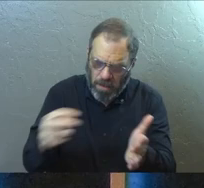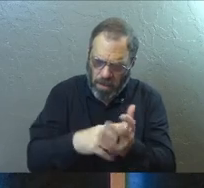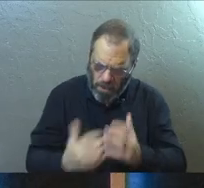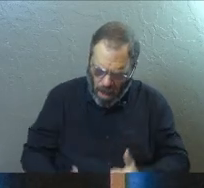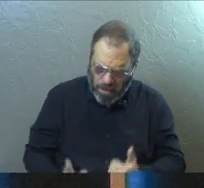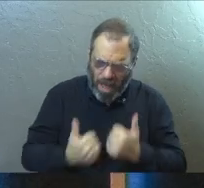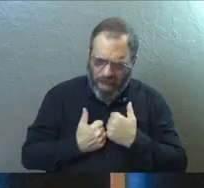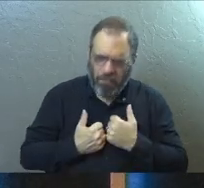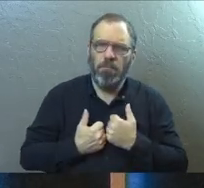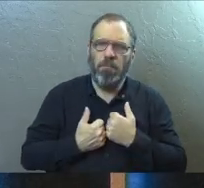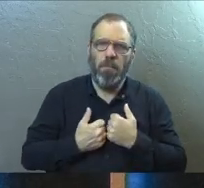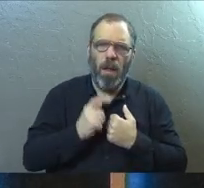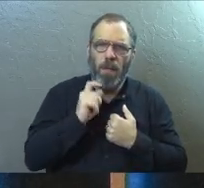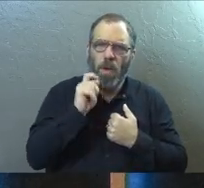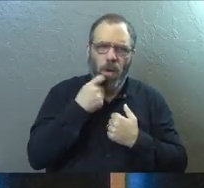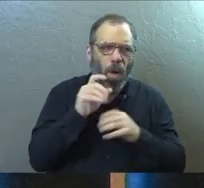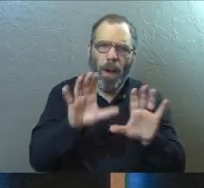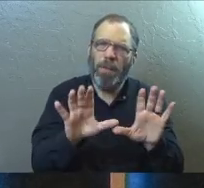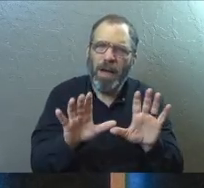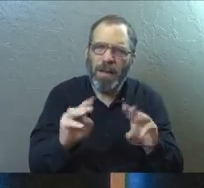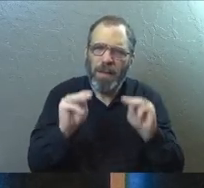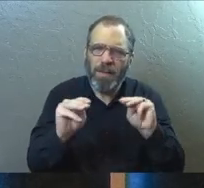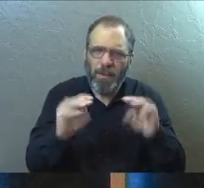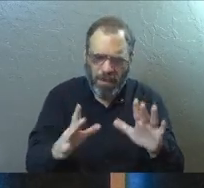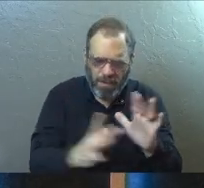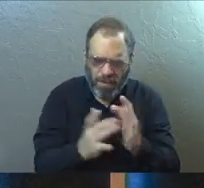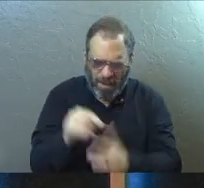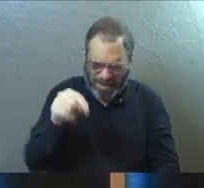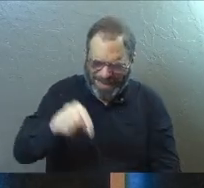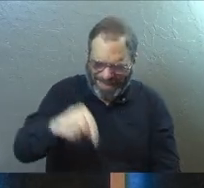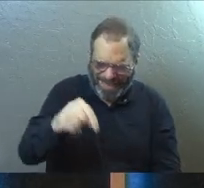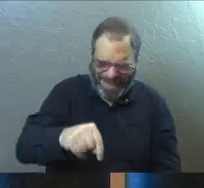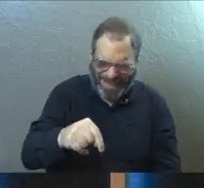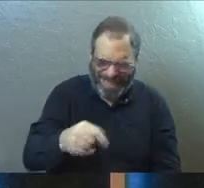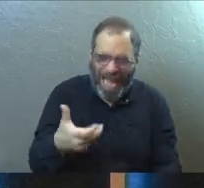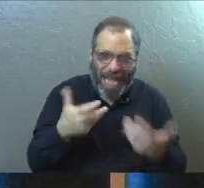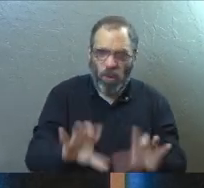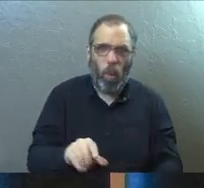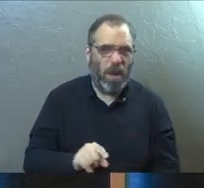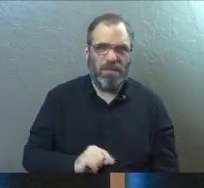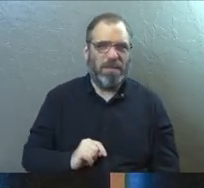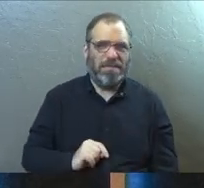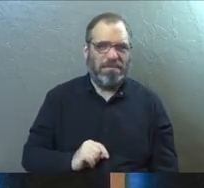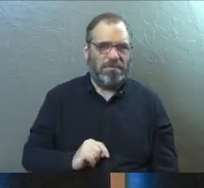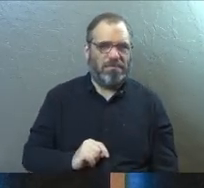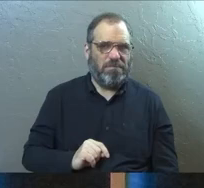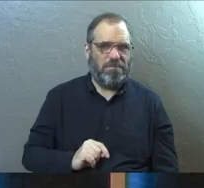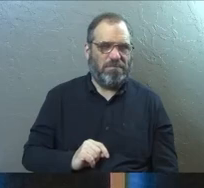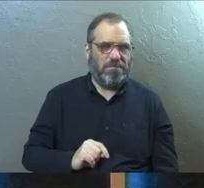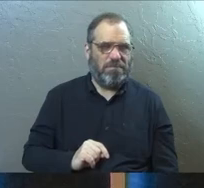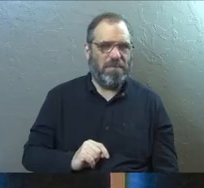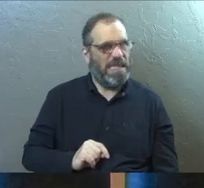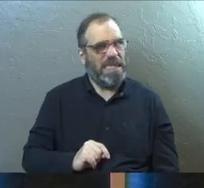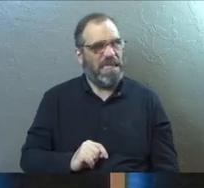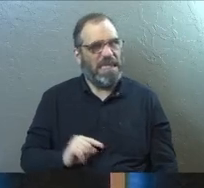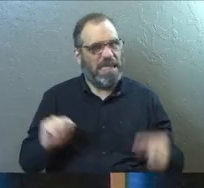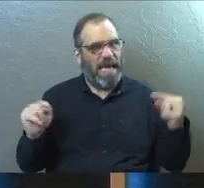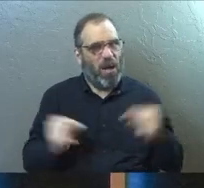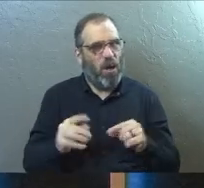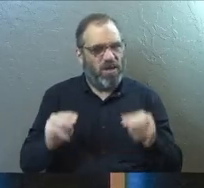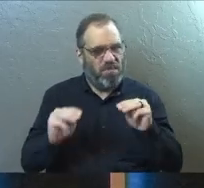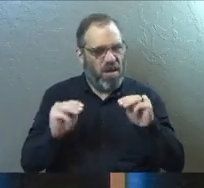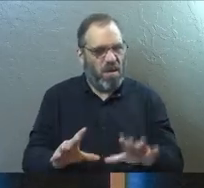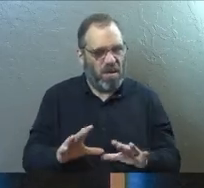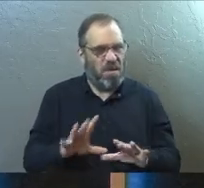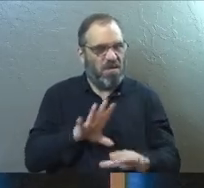So that's cool. But of all the possible miracles in scripture, this is the one I don't want because that sounds like a really painful miracle